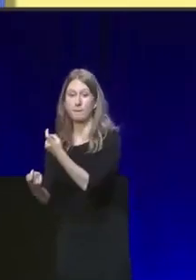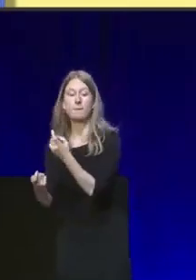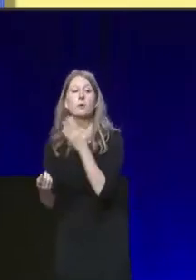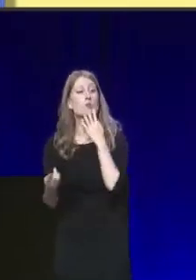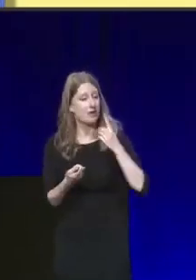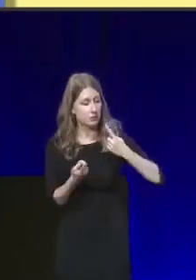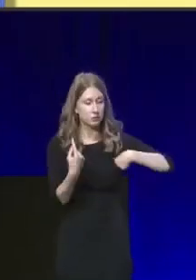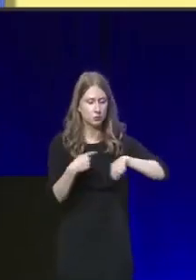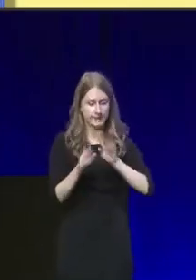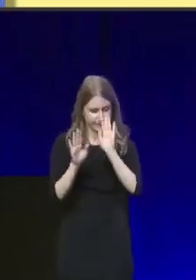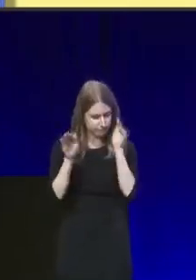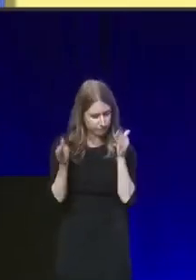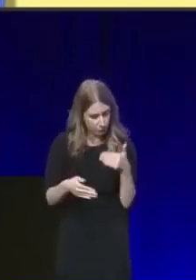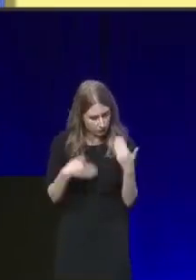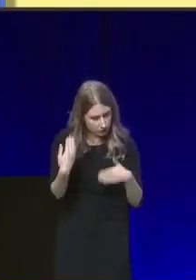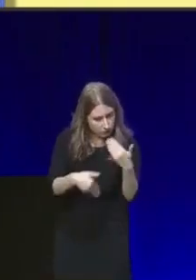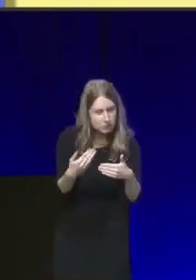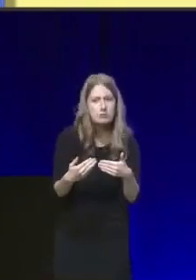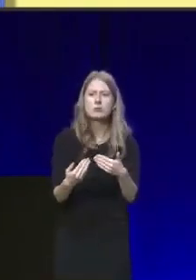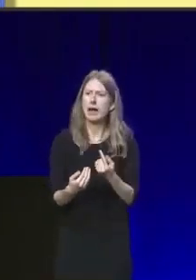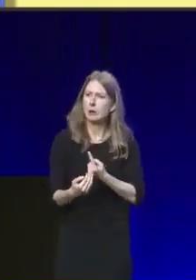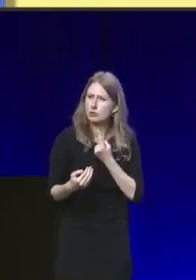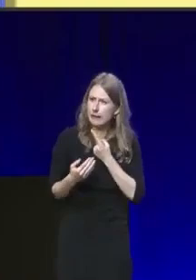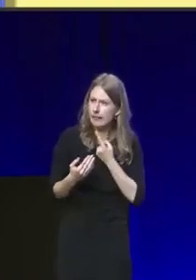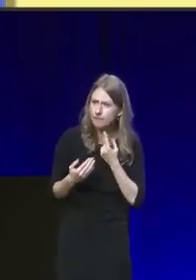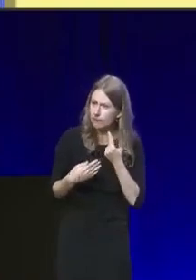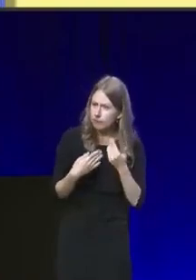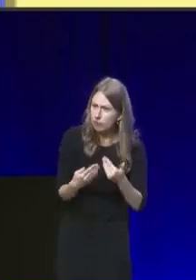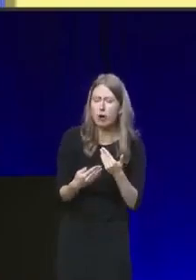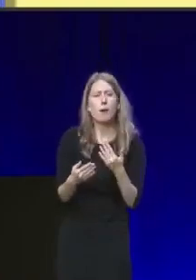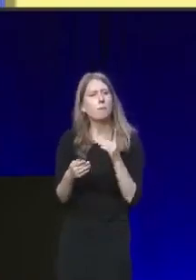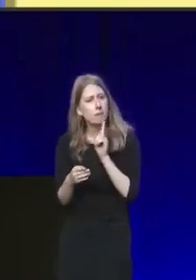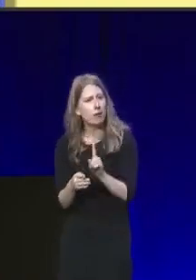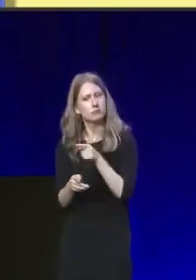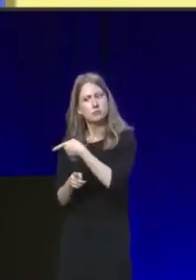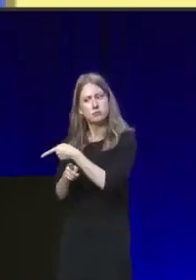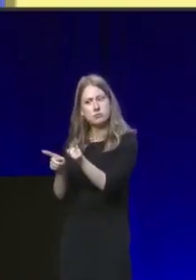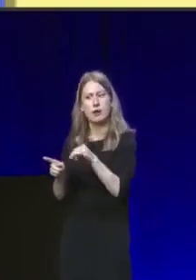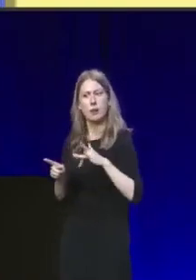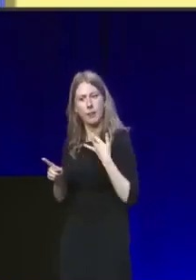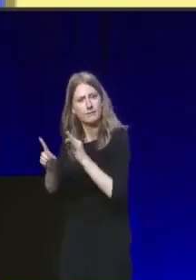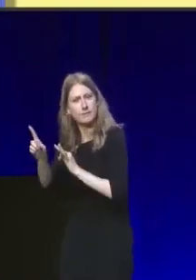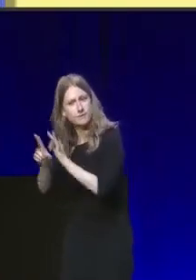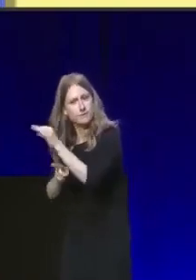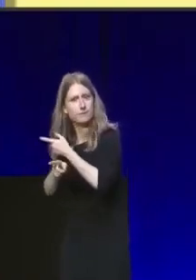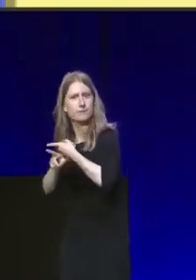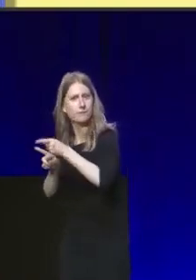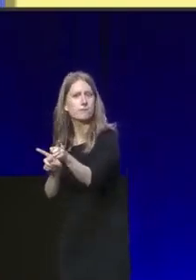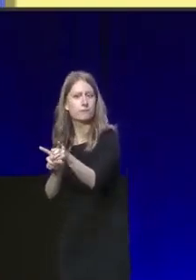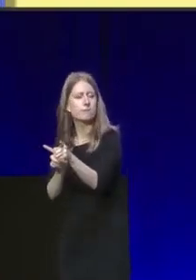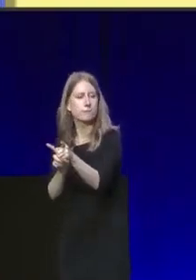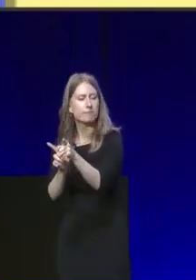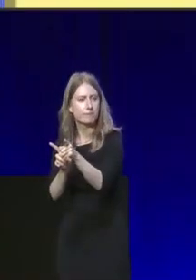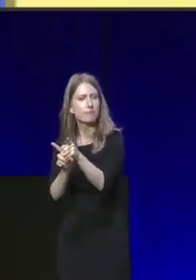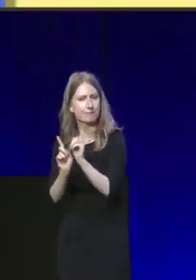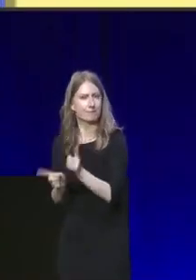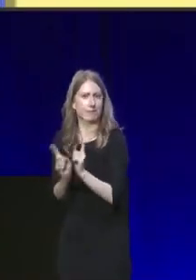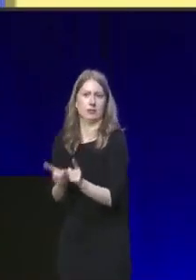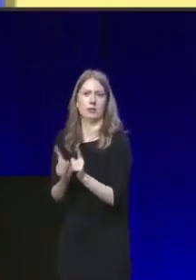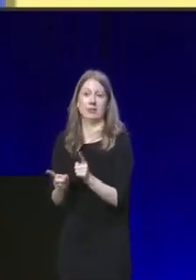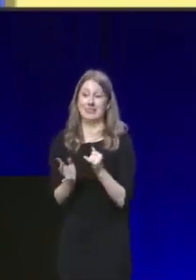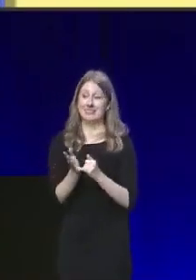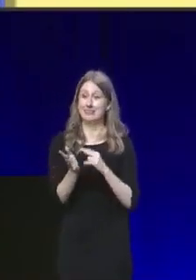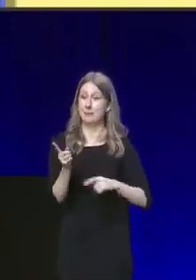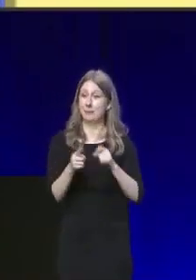focused, not on ourselves, but on making life better for the people of Scotland. As SNP leader and First